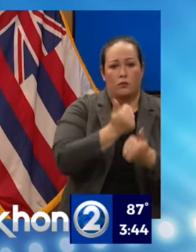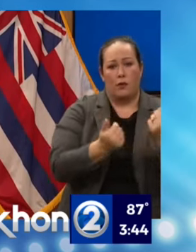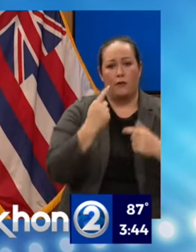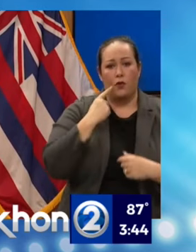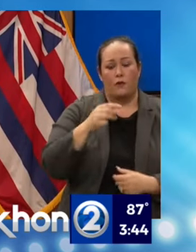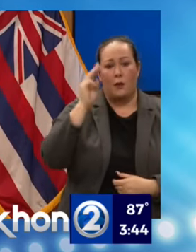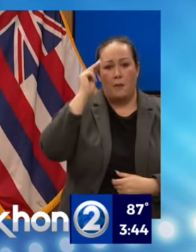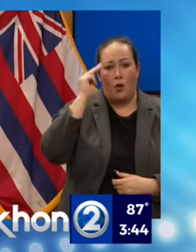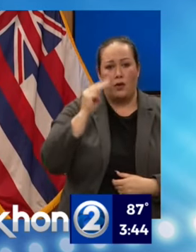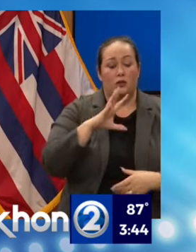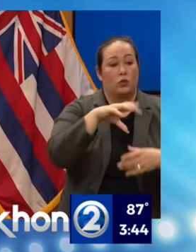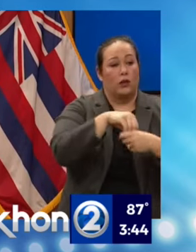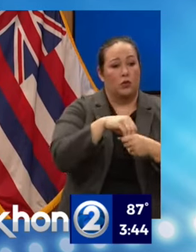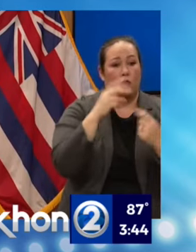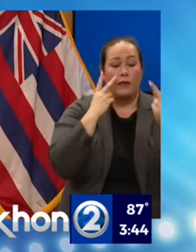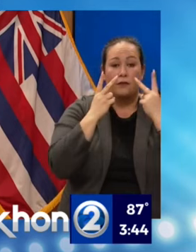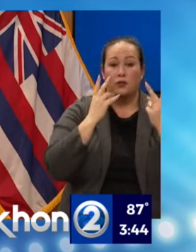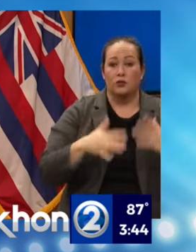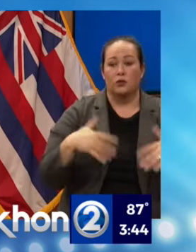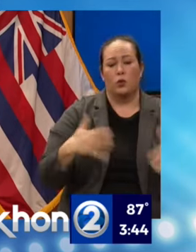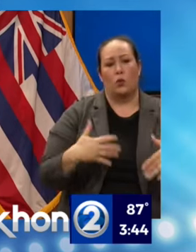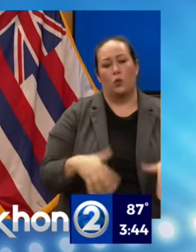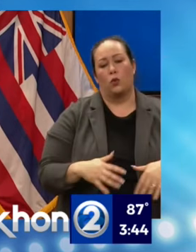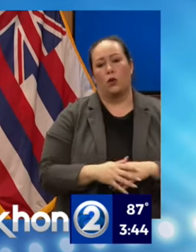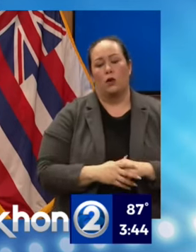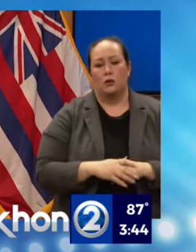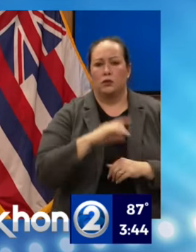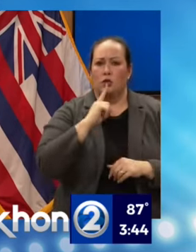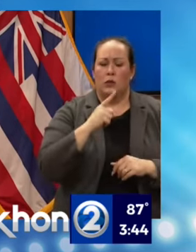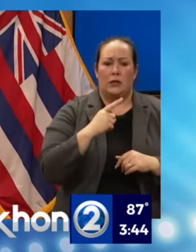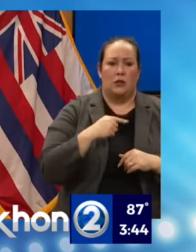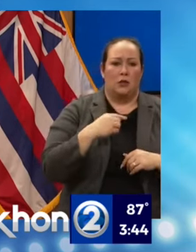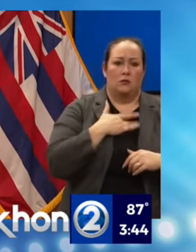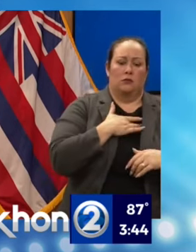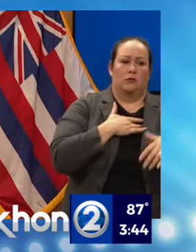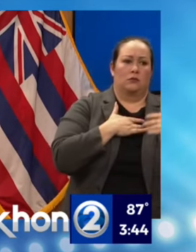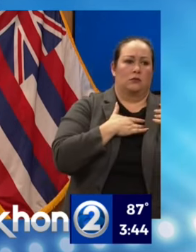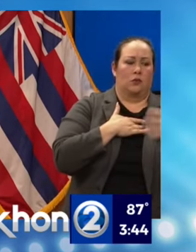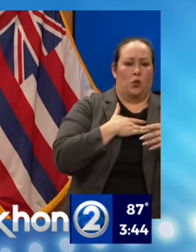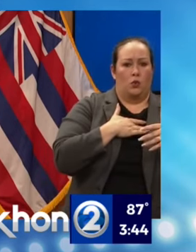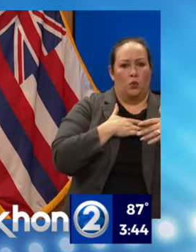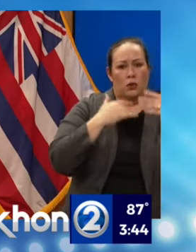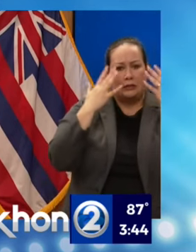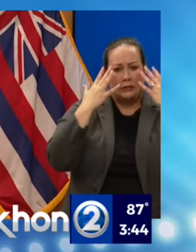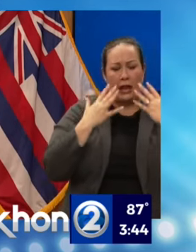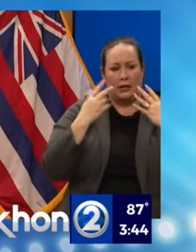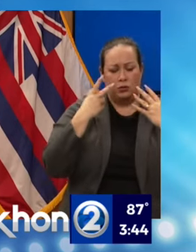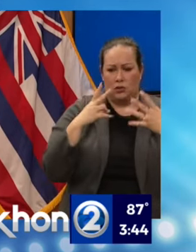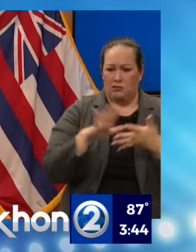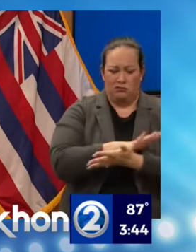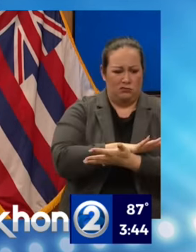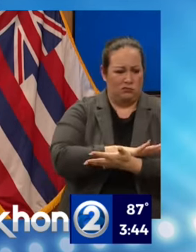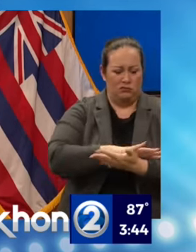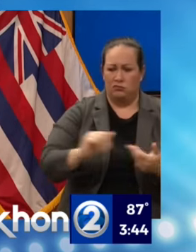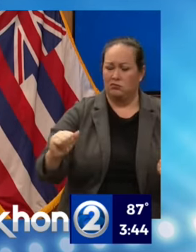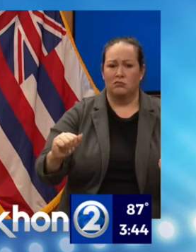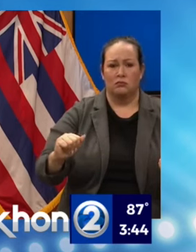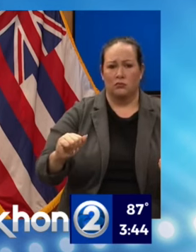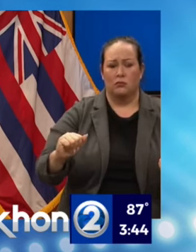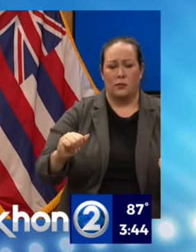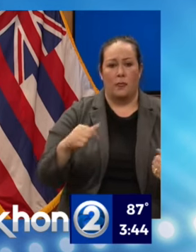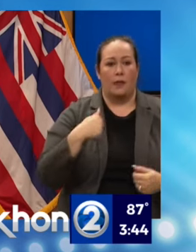the visitors. It was just extremely saddening to see all the destruction there. But, you know, I was